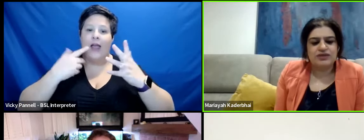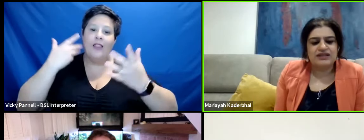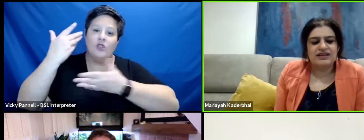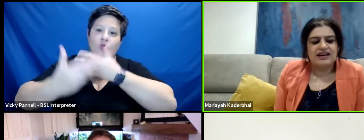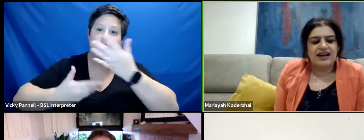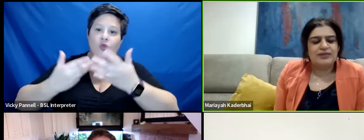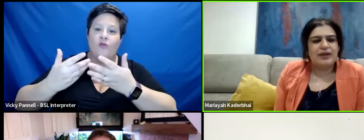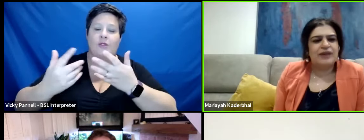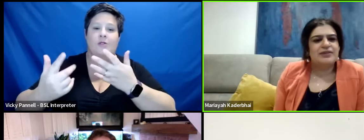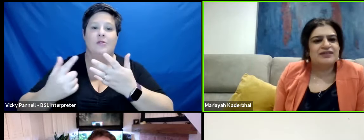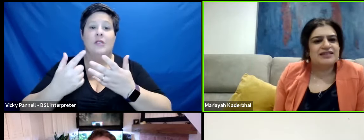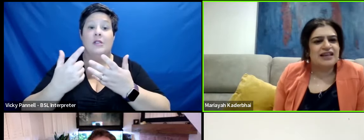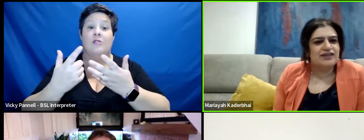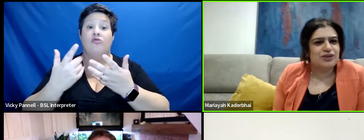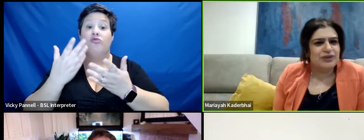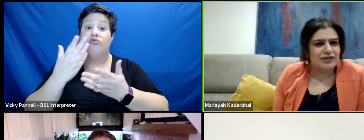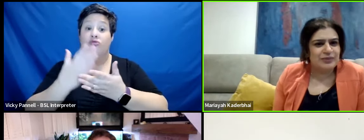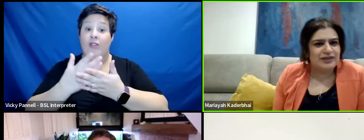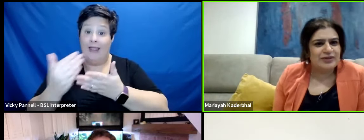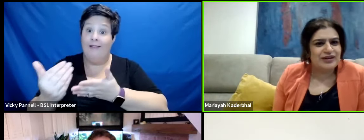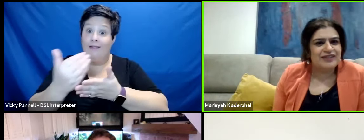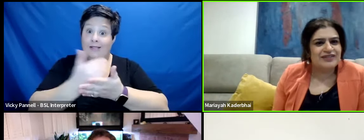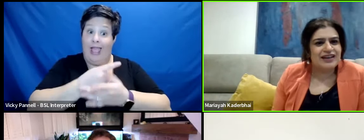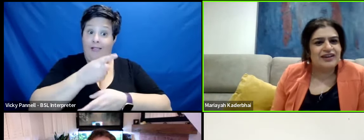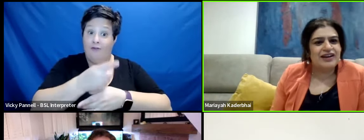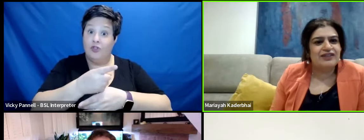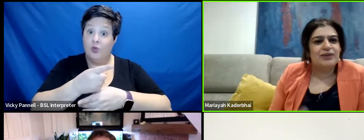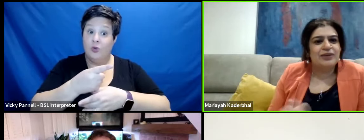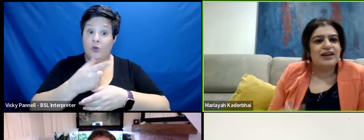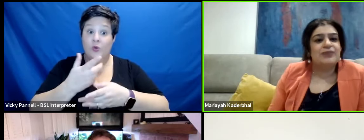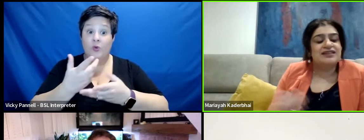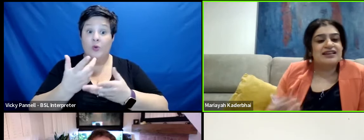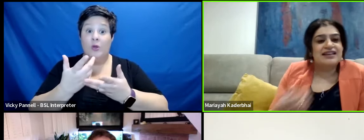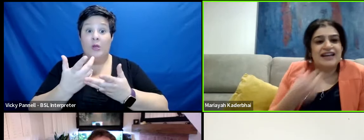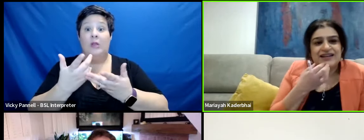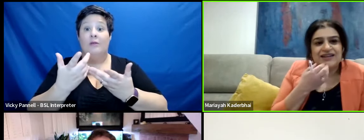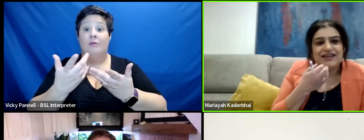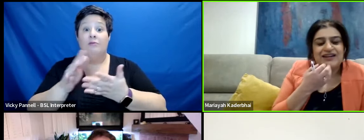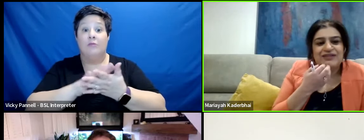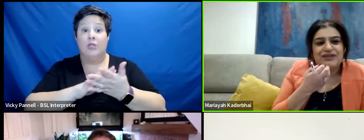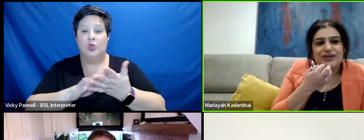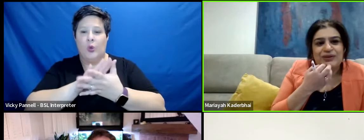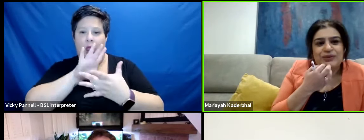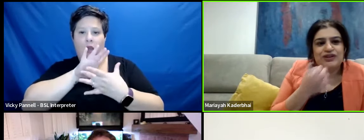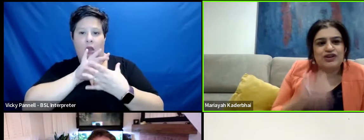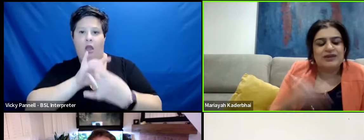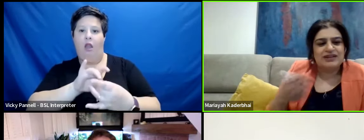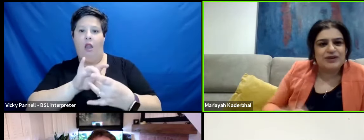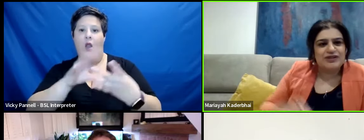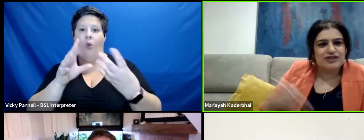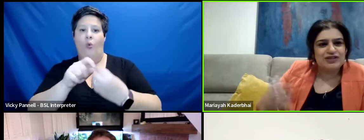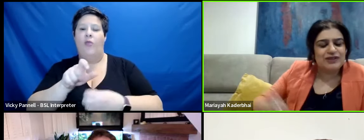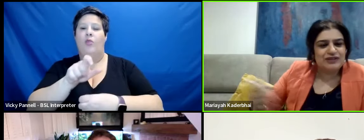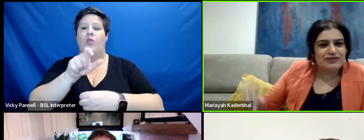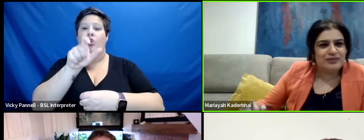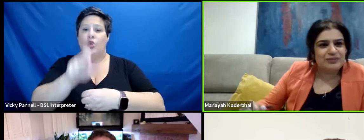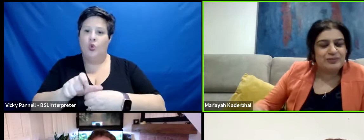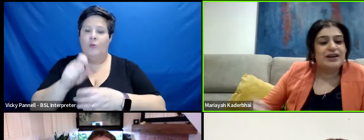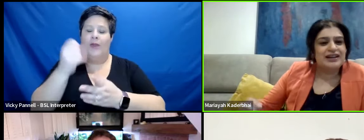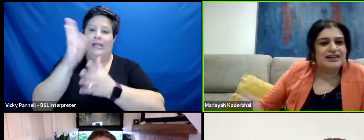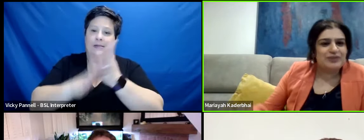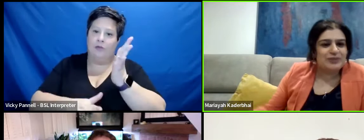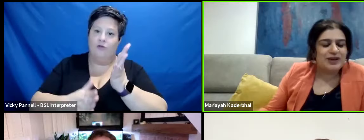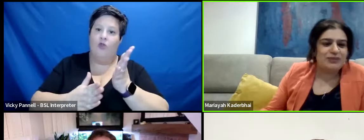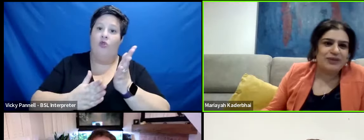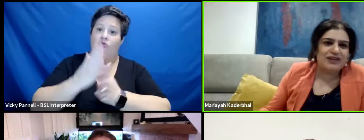other people's stories has perhaps even saved you a little bit as well kind of being able to connect with the human experience through different